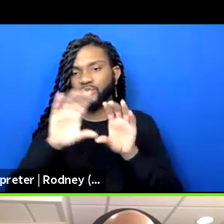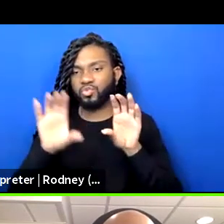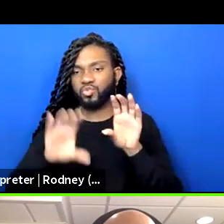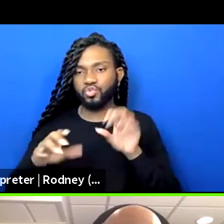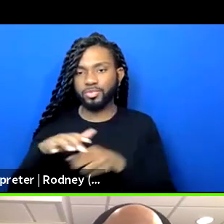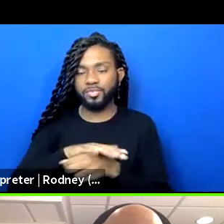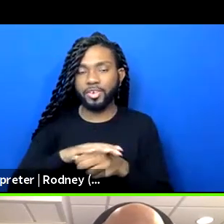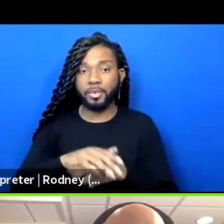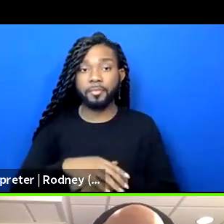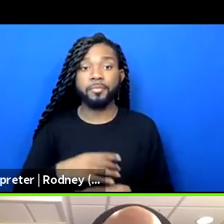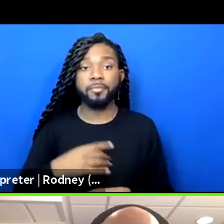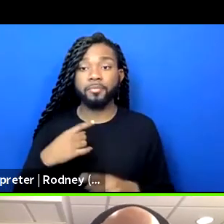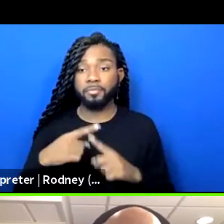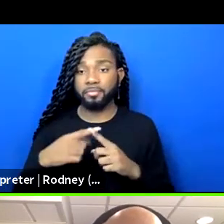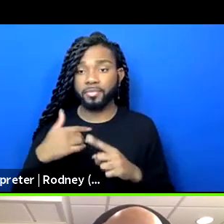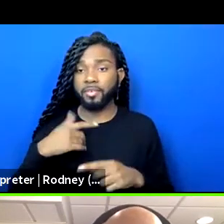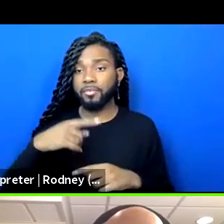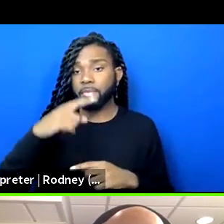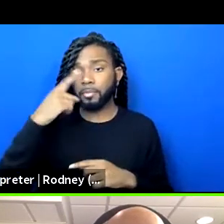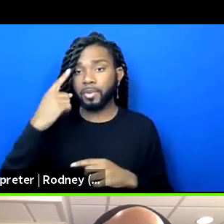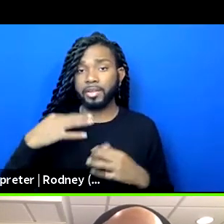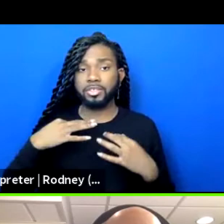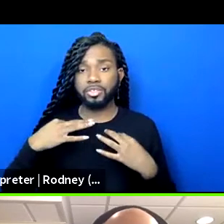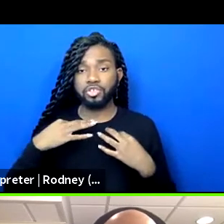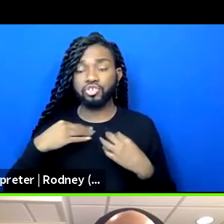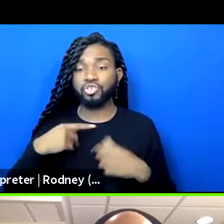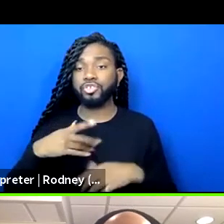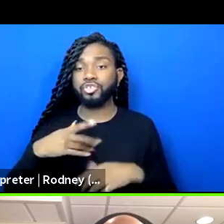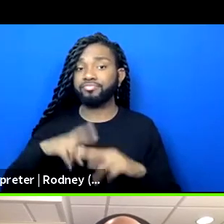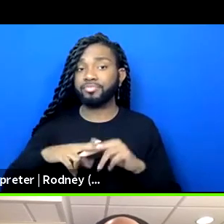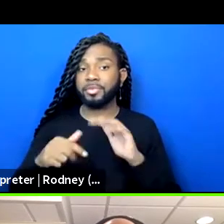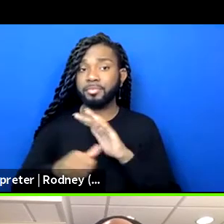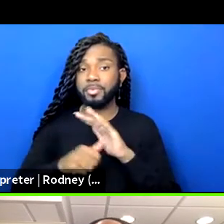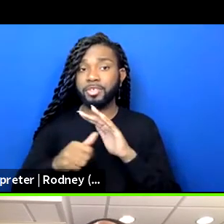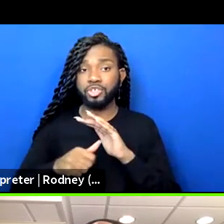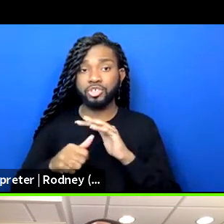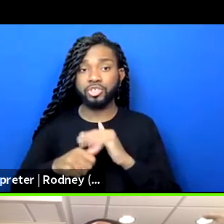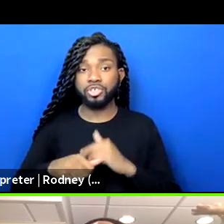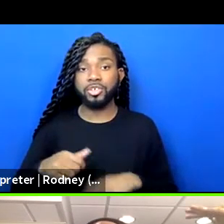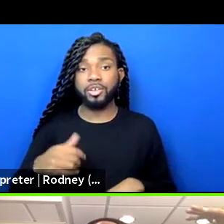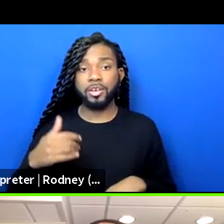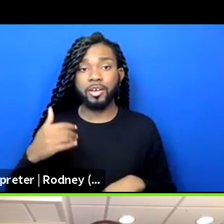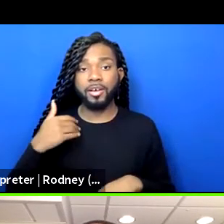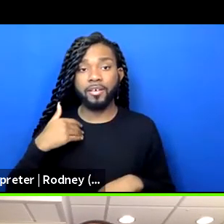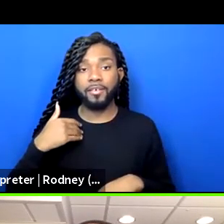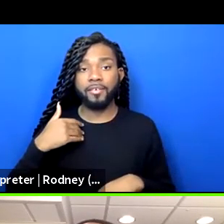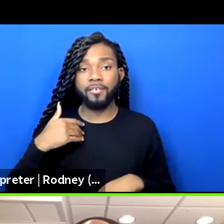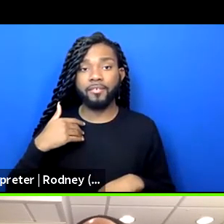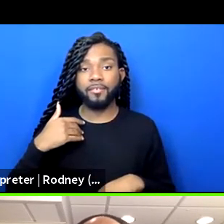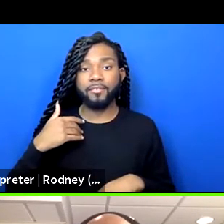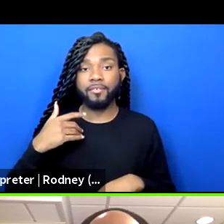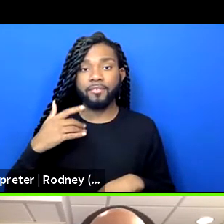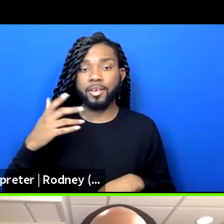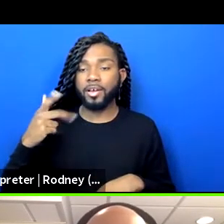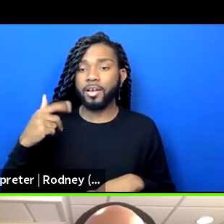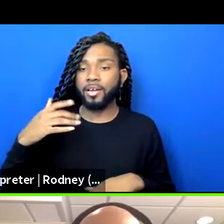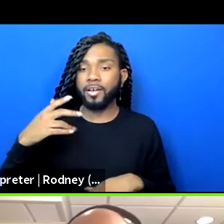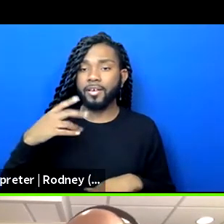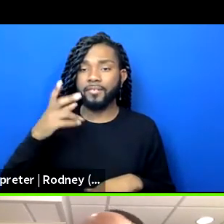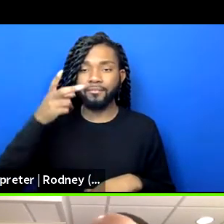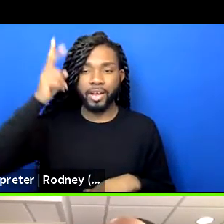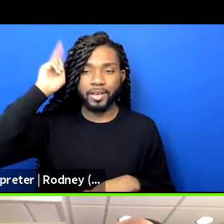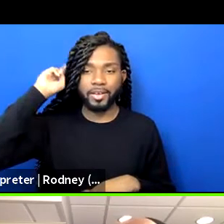And a Black T-shirt in my basement with a distance of Vikings, Minnesota Vikings drop hanging behind me. I'm a